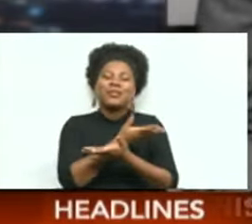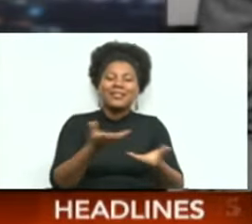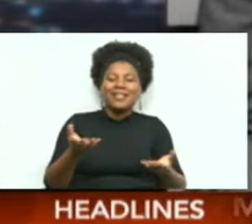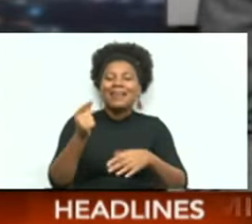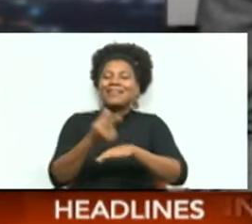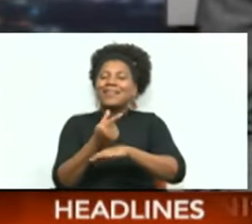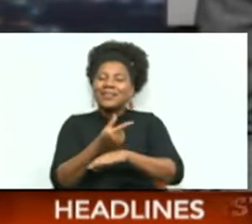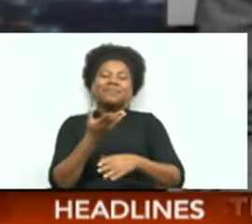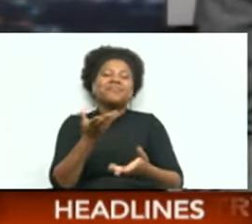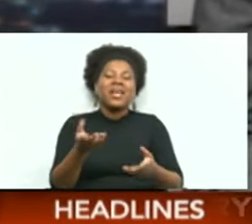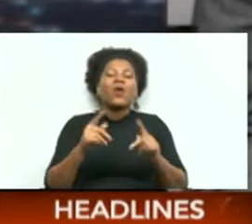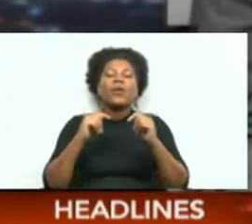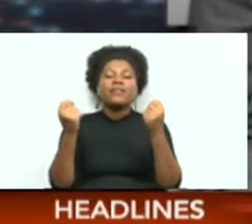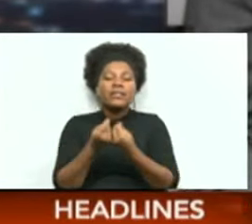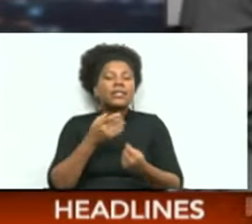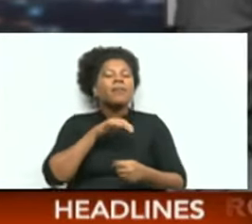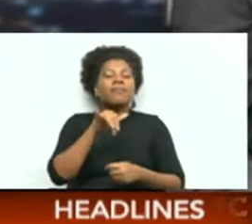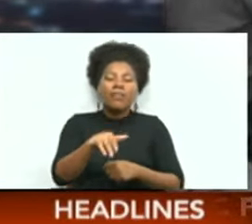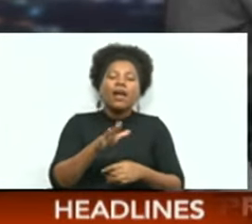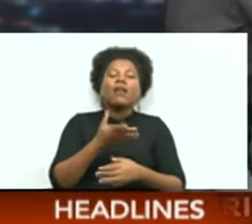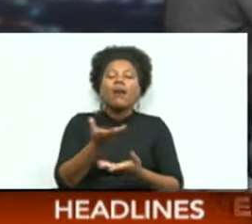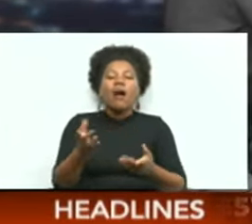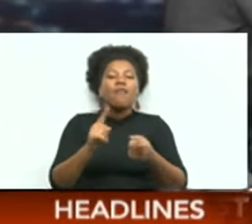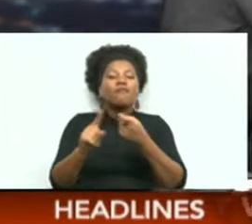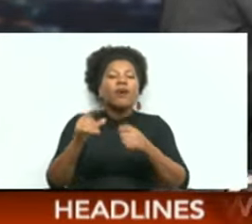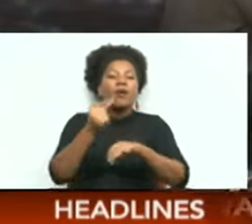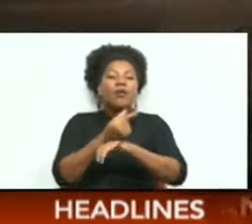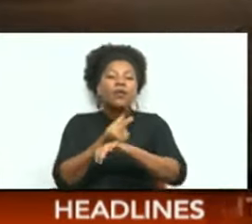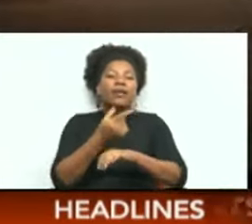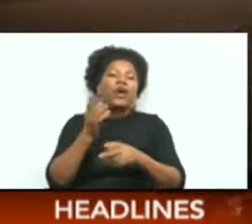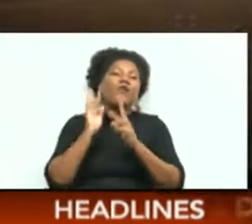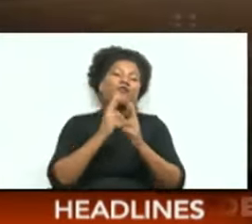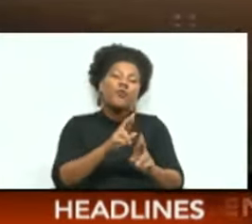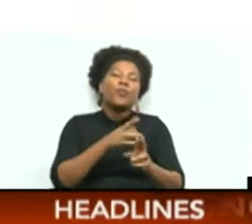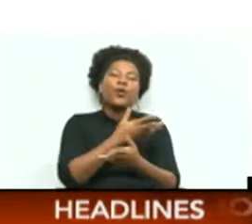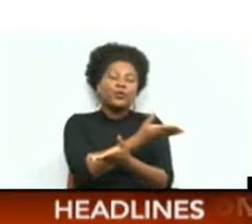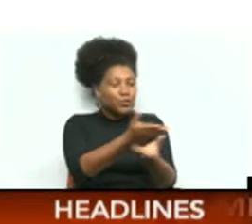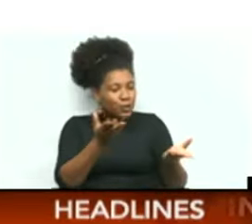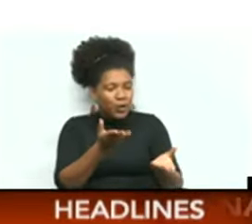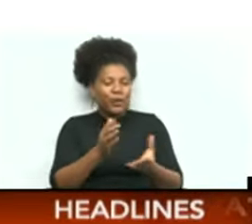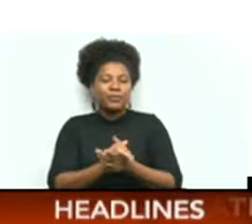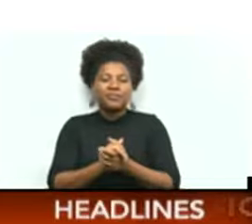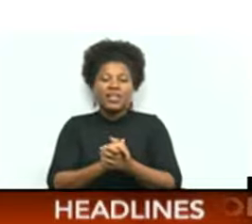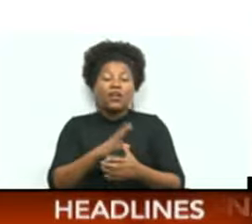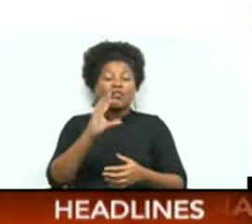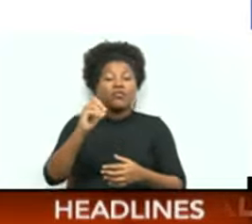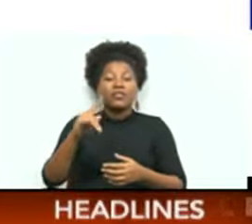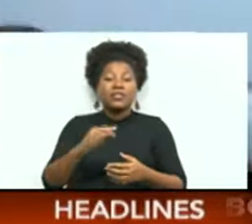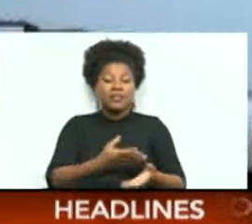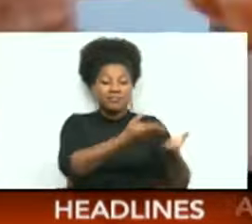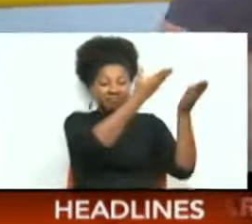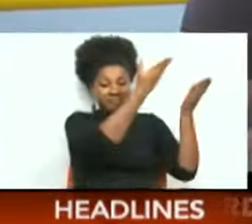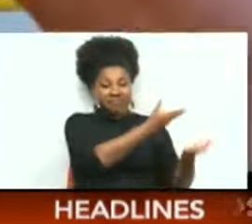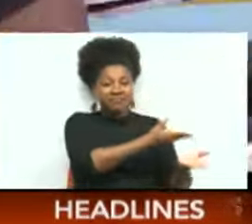cameraman Ignatius Wharton filed this report from the island. Carifta Games, brought to you by Island Finance.